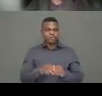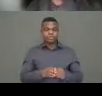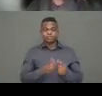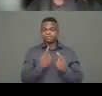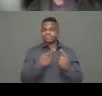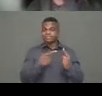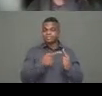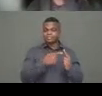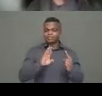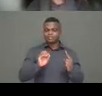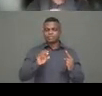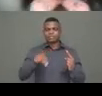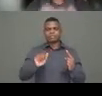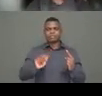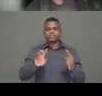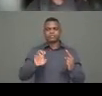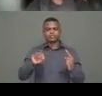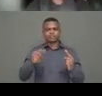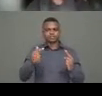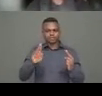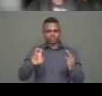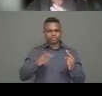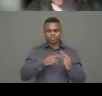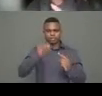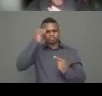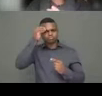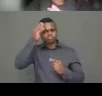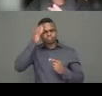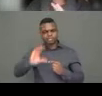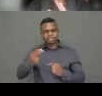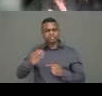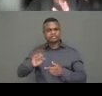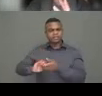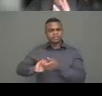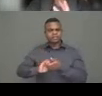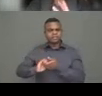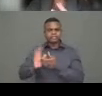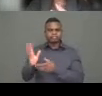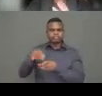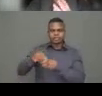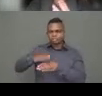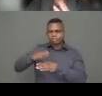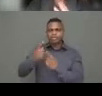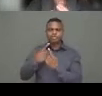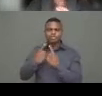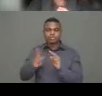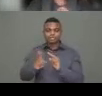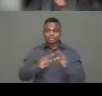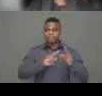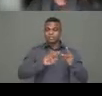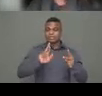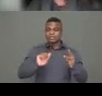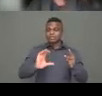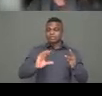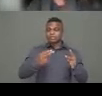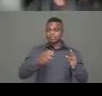aspects for those of you who are doing it. And we will, as Rachel said, we will then be forming a frequently asked questions document that we will be sharing